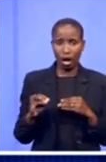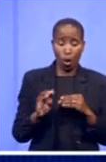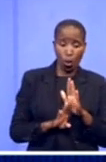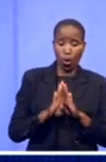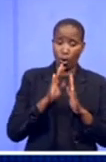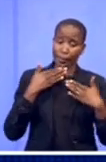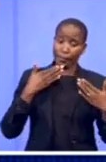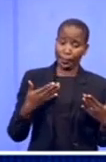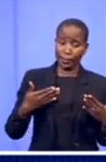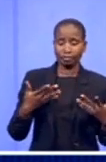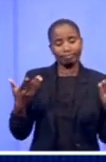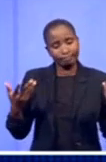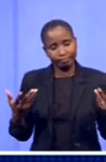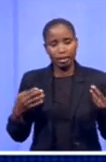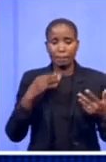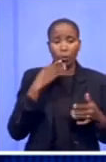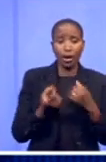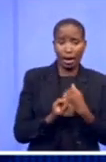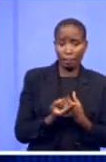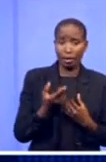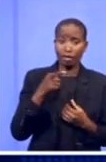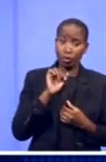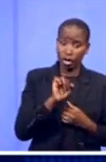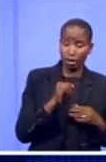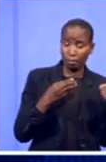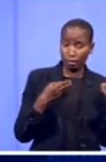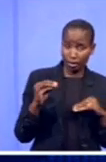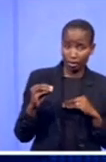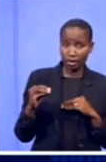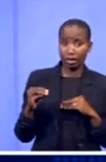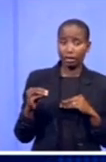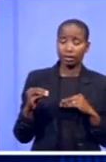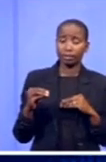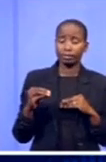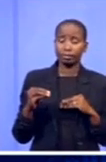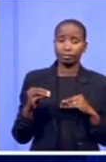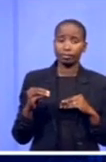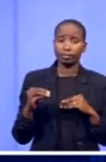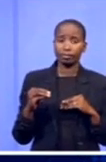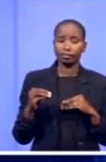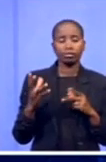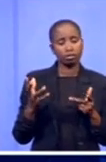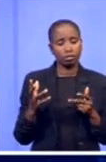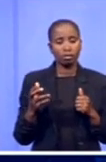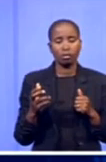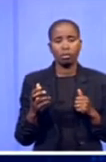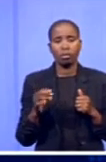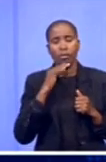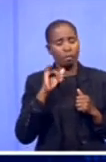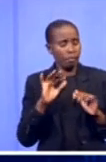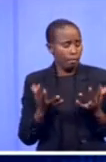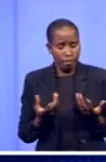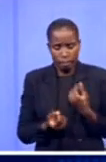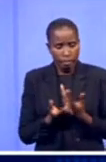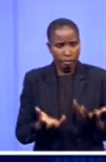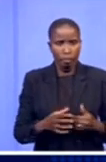business. And as long as it's not at an excessive rate, that's how it is. OK, I have to let you go. But just give